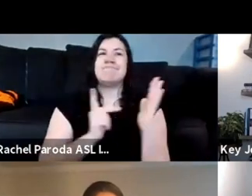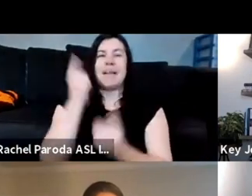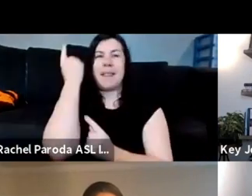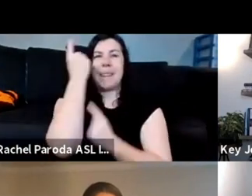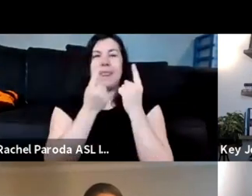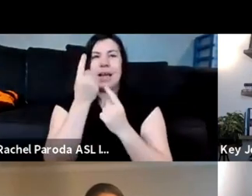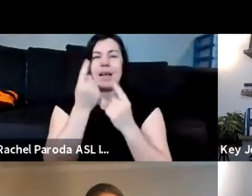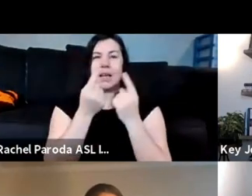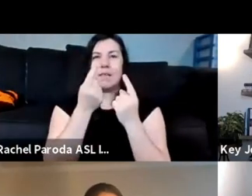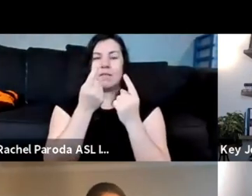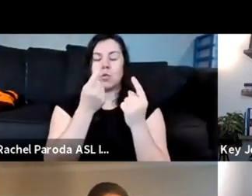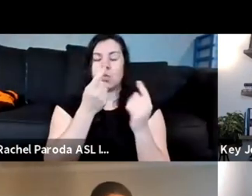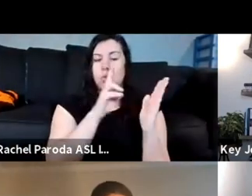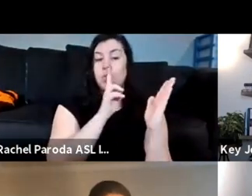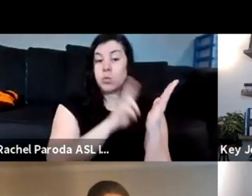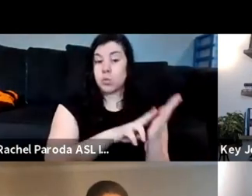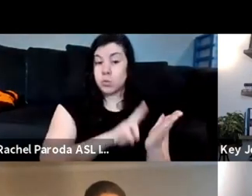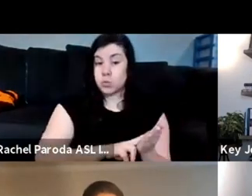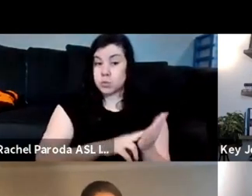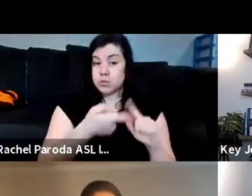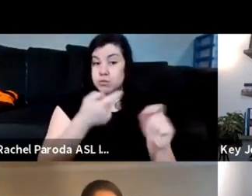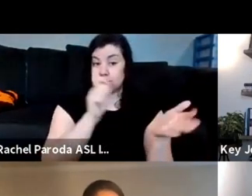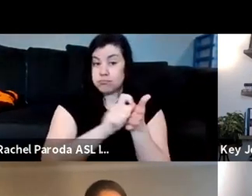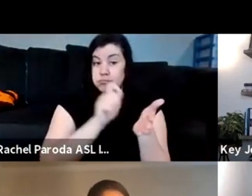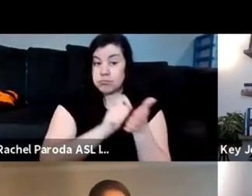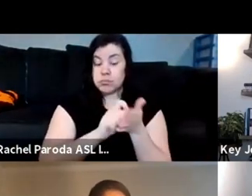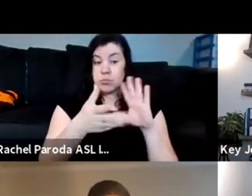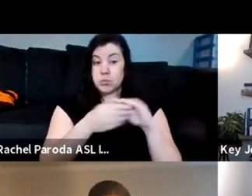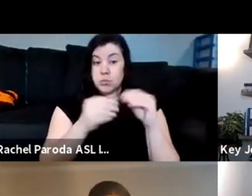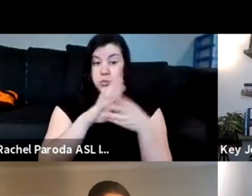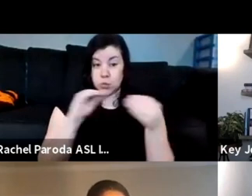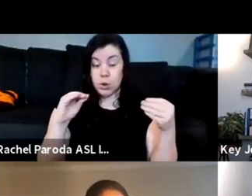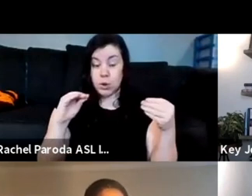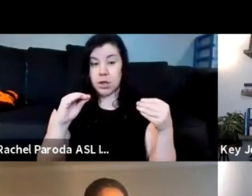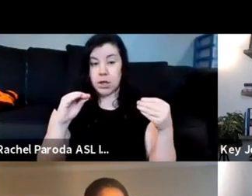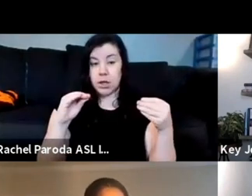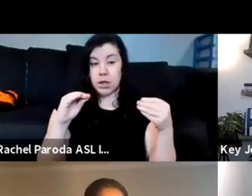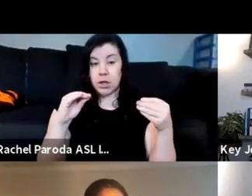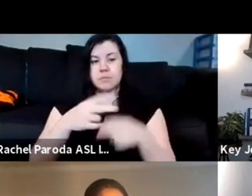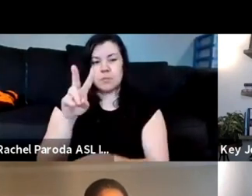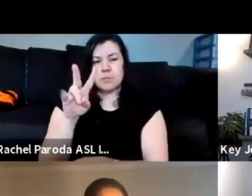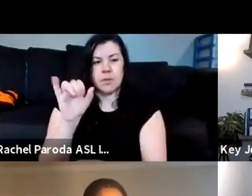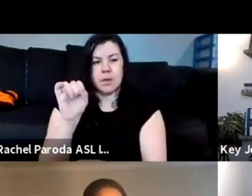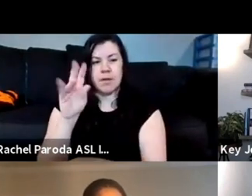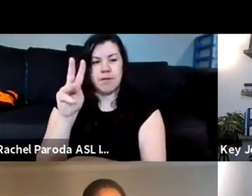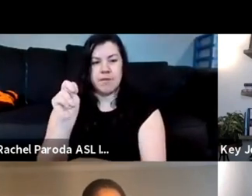editor's uh note in her uh in the vision and justice edition of aperture